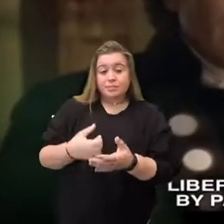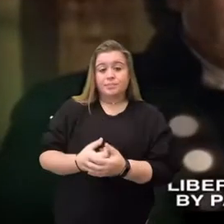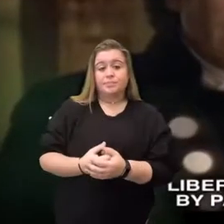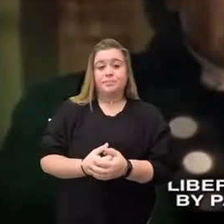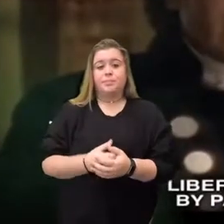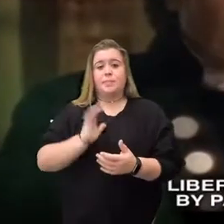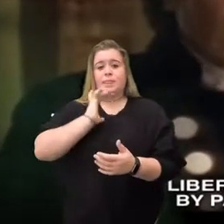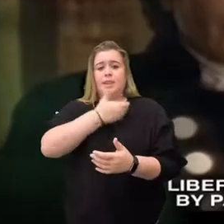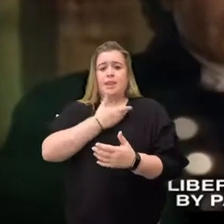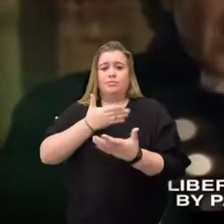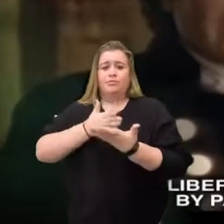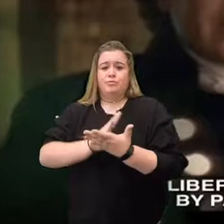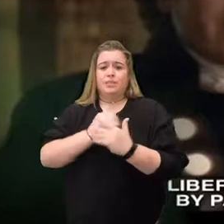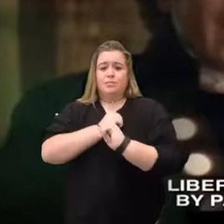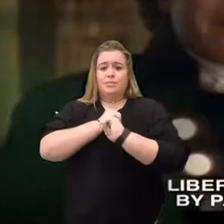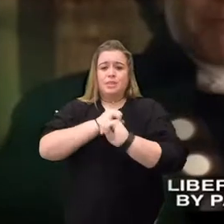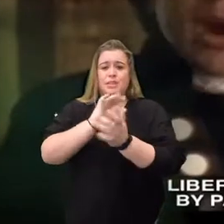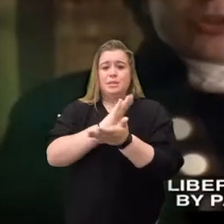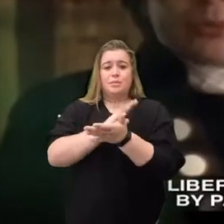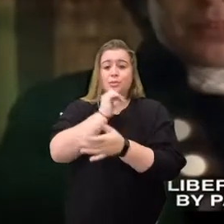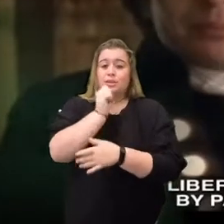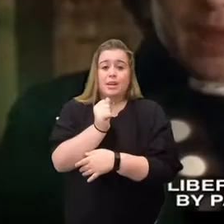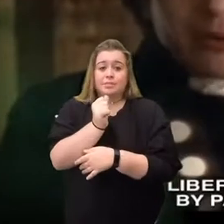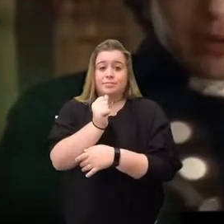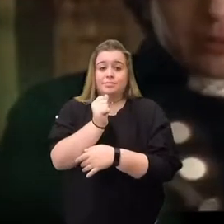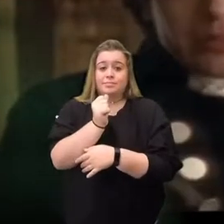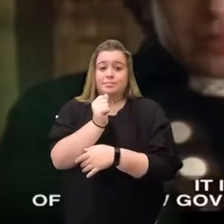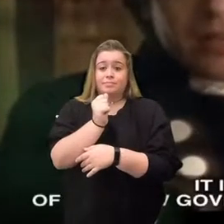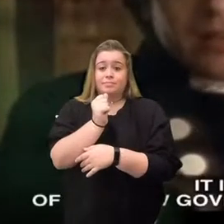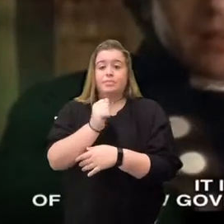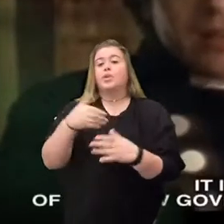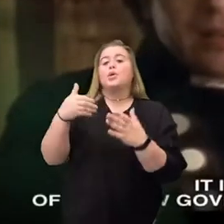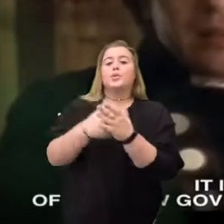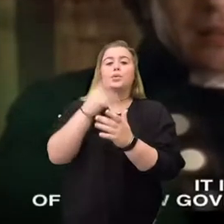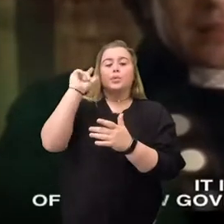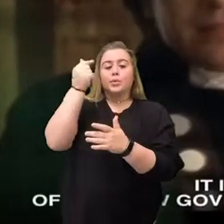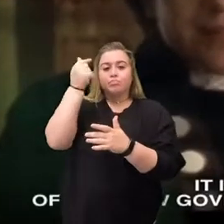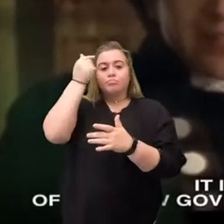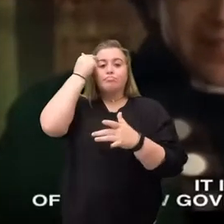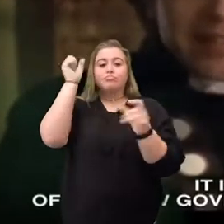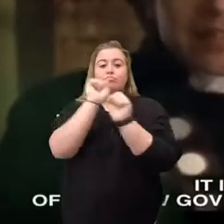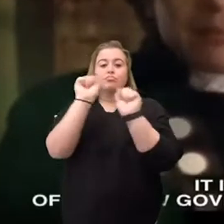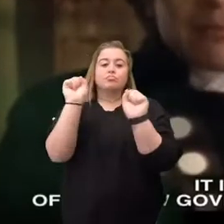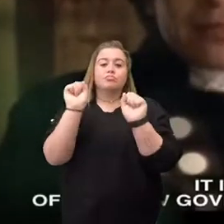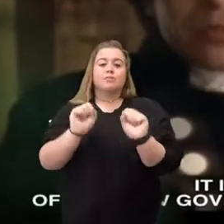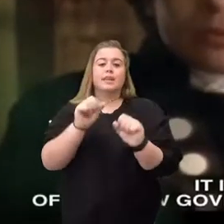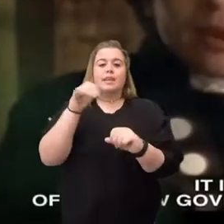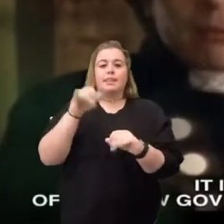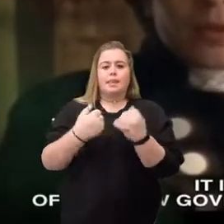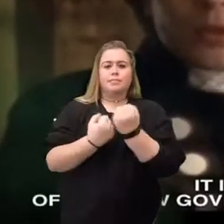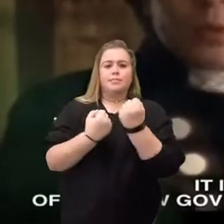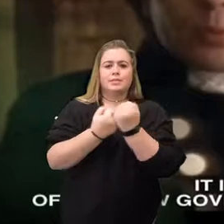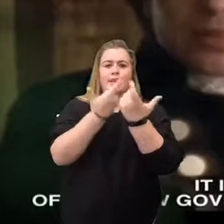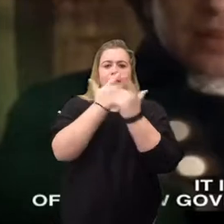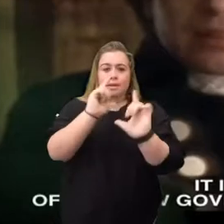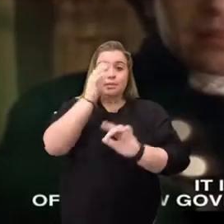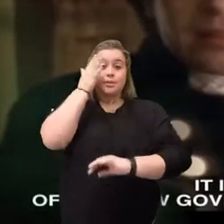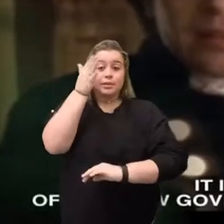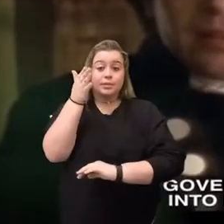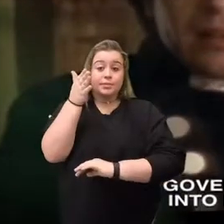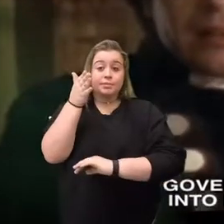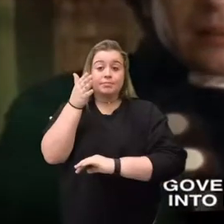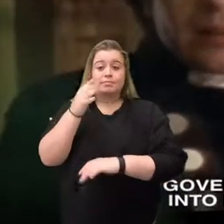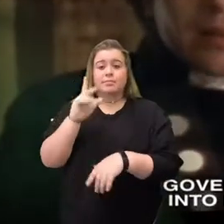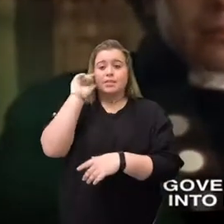liberty is not protected by parchment barriers. It is the very system of this new government which will protect